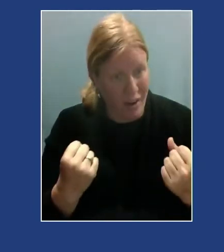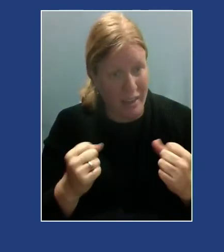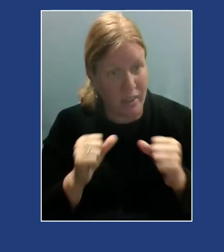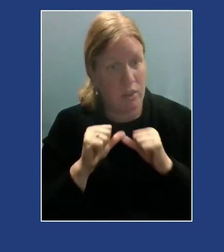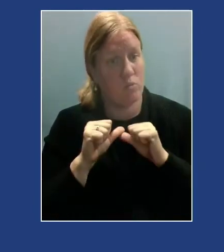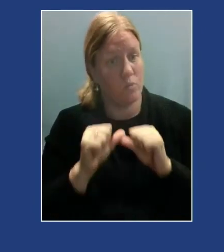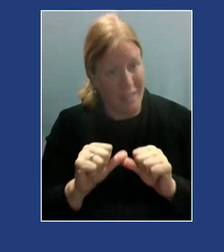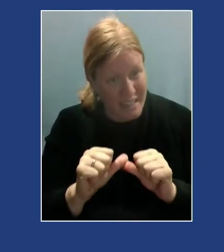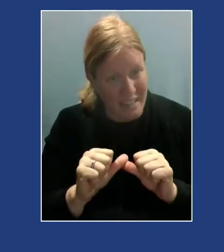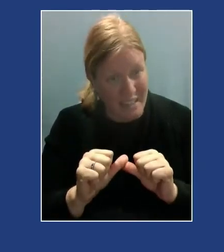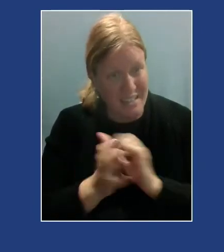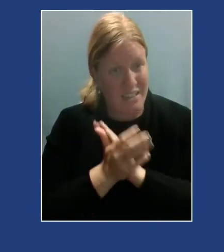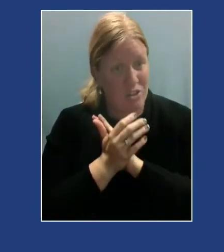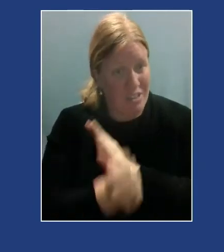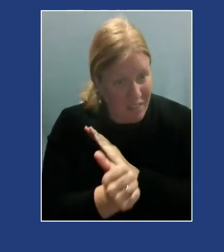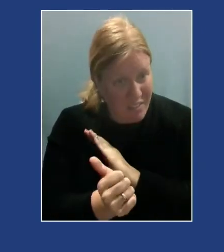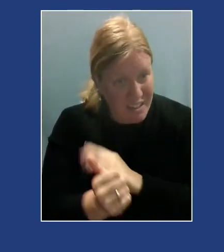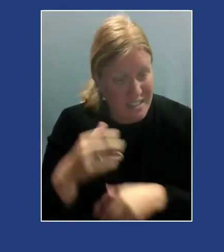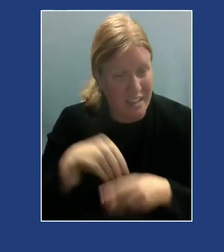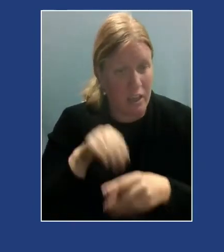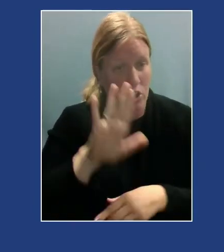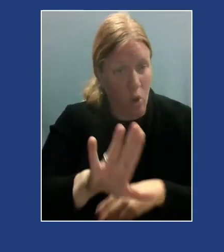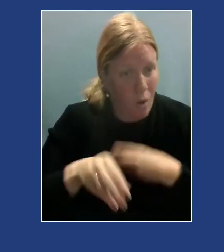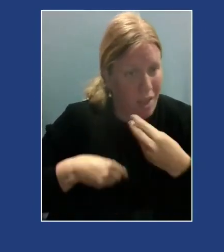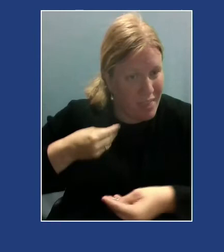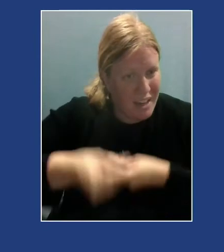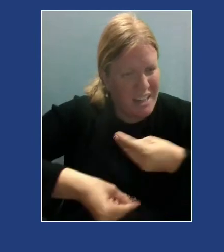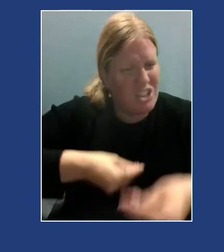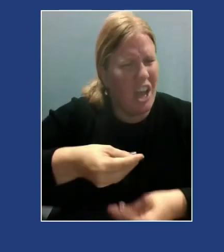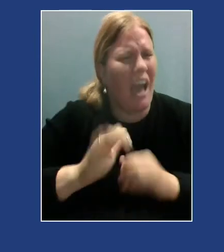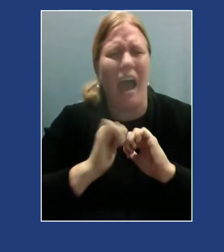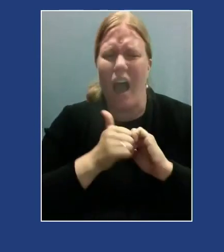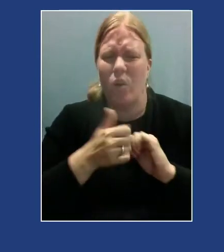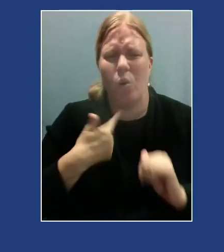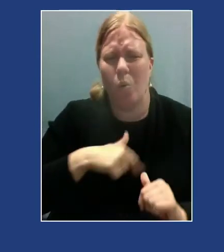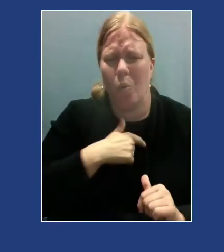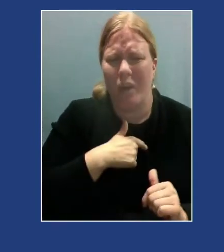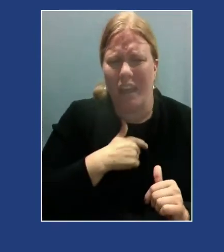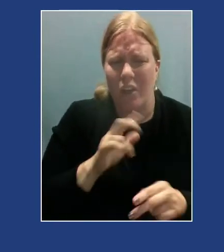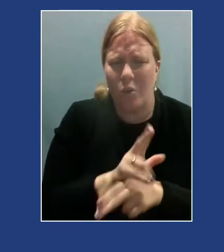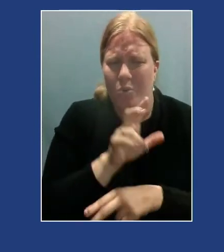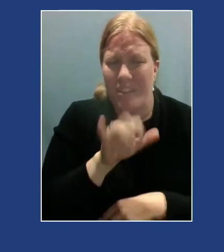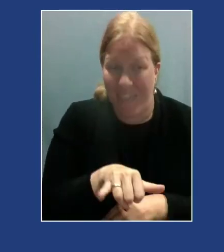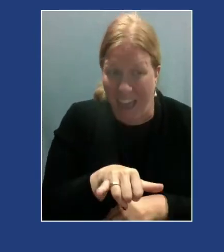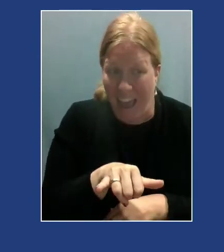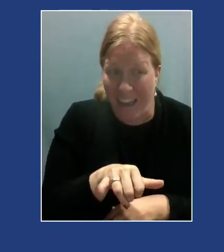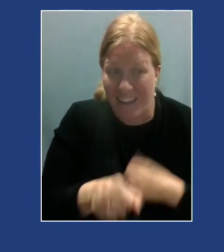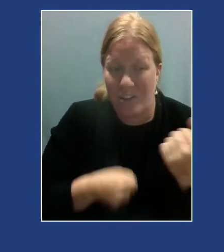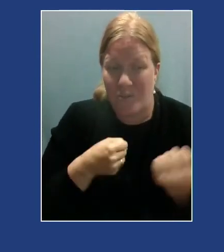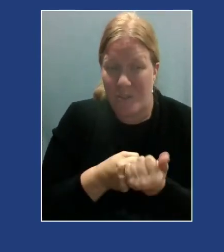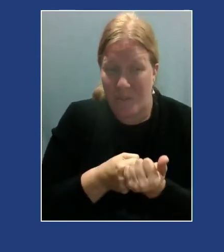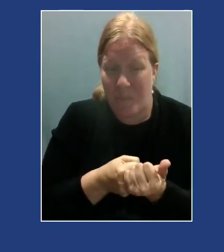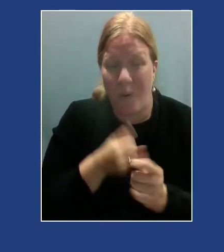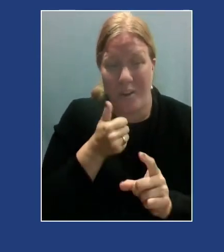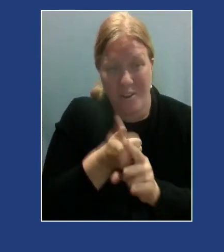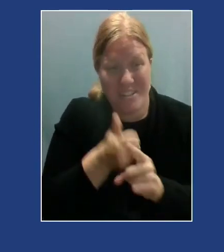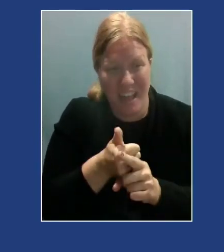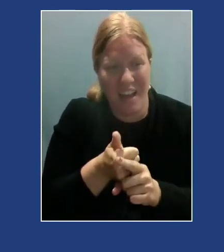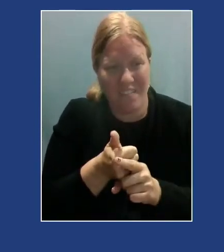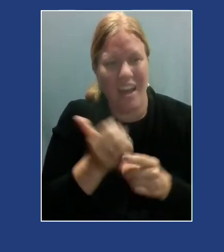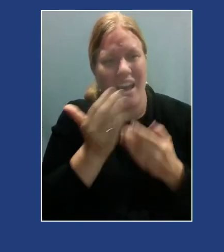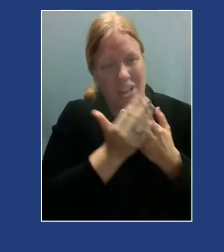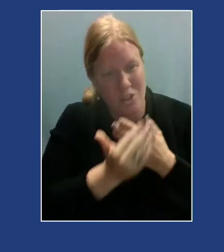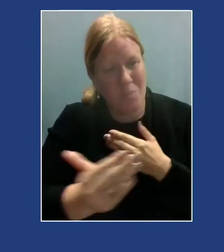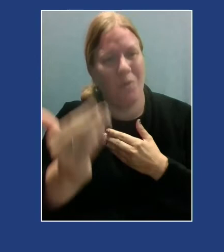that's in your lineage. How do we get connected to that? And how do you then use that as a way to support yourself as you move through your